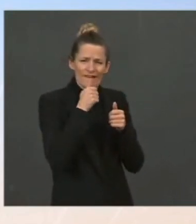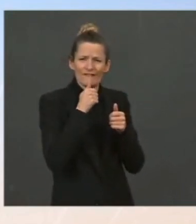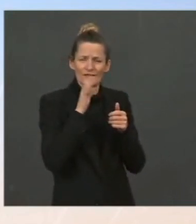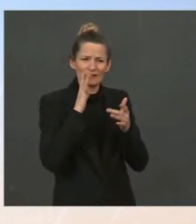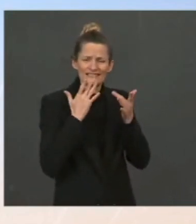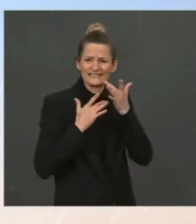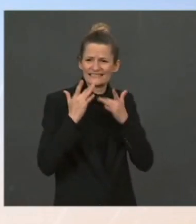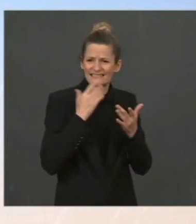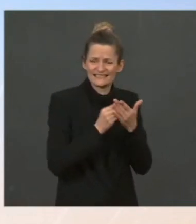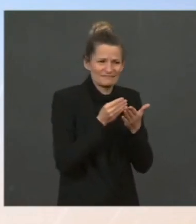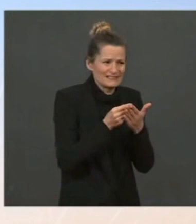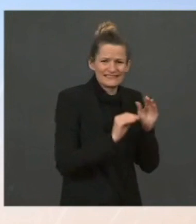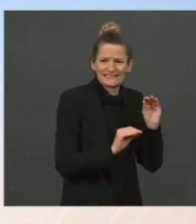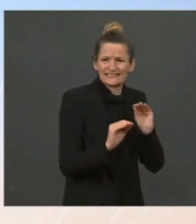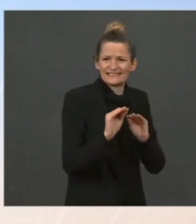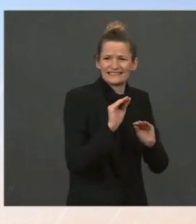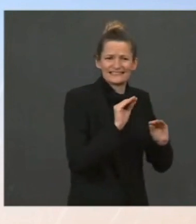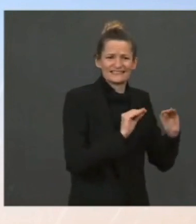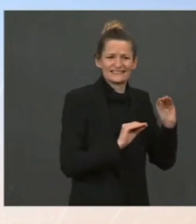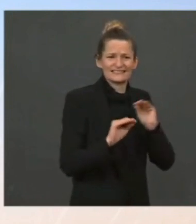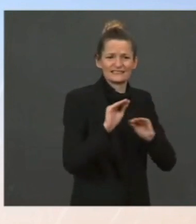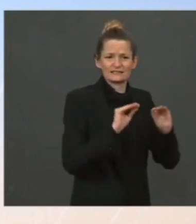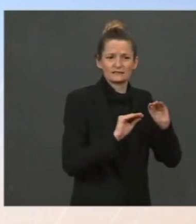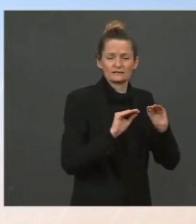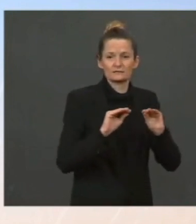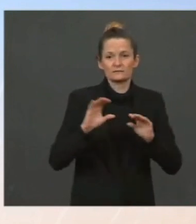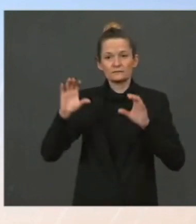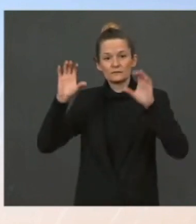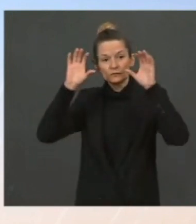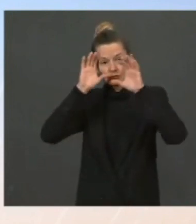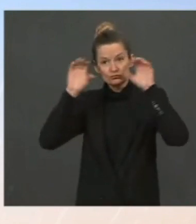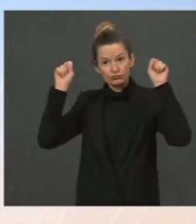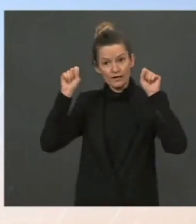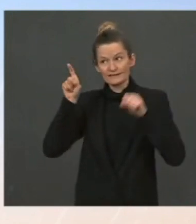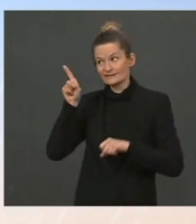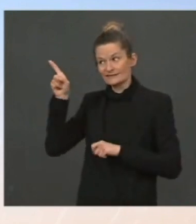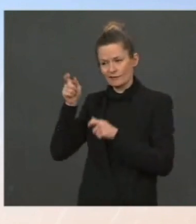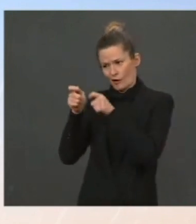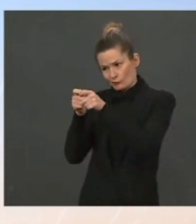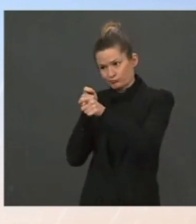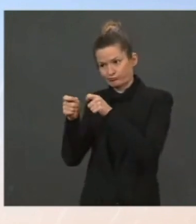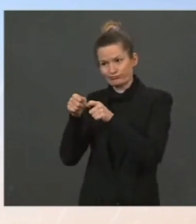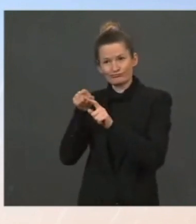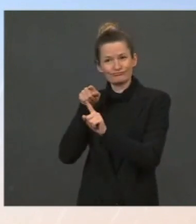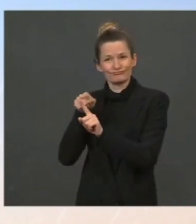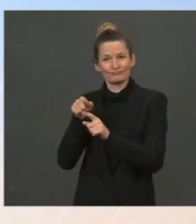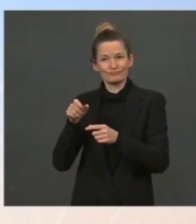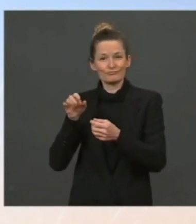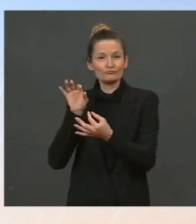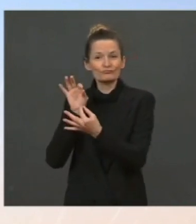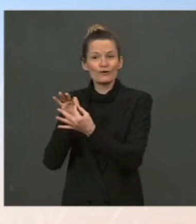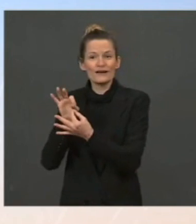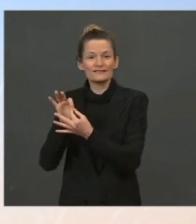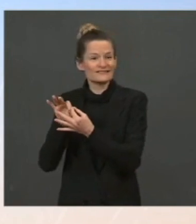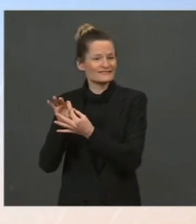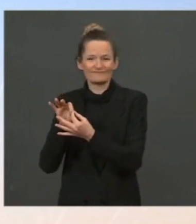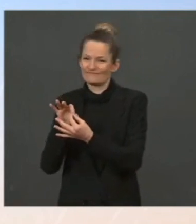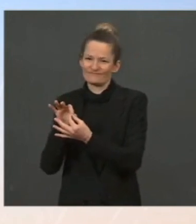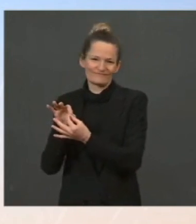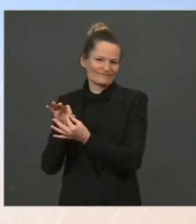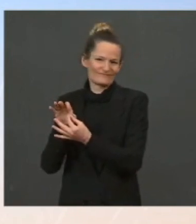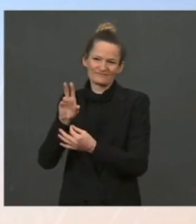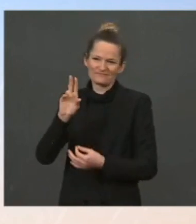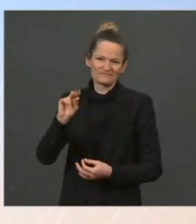does not control the price of gasoline. No president does. But what we're seeing right now is this